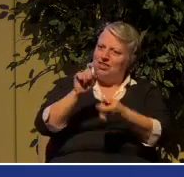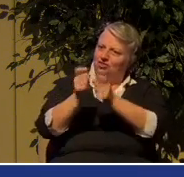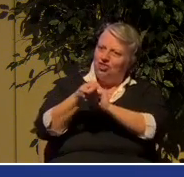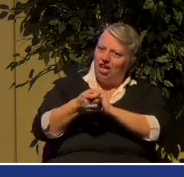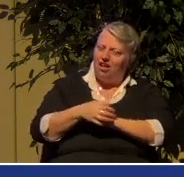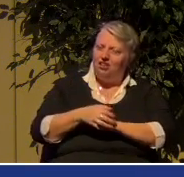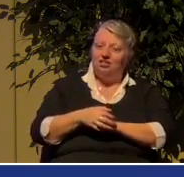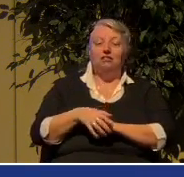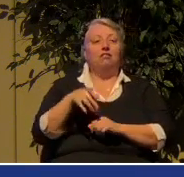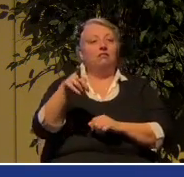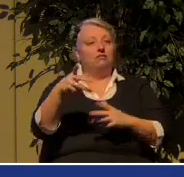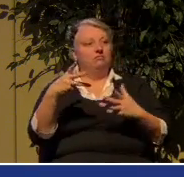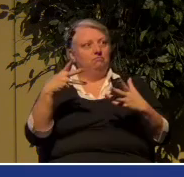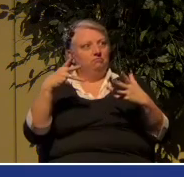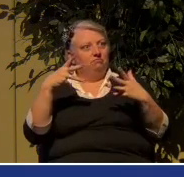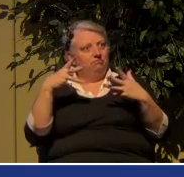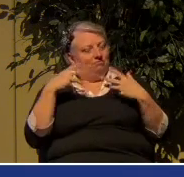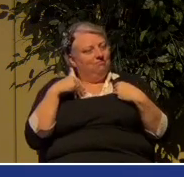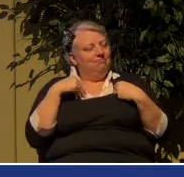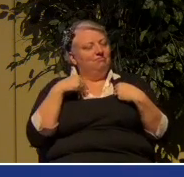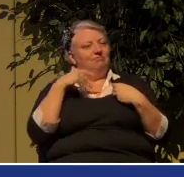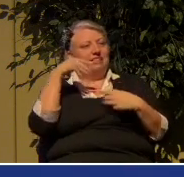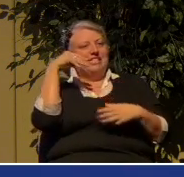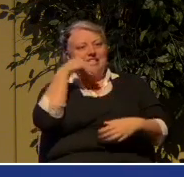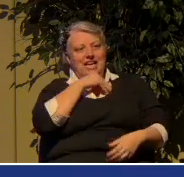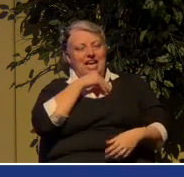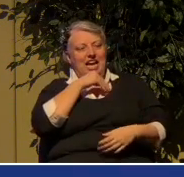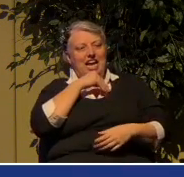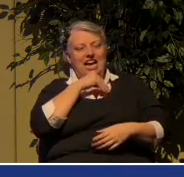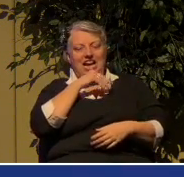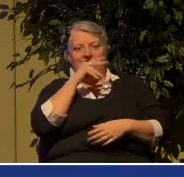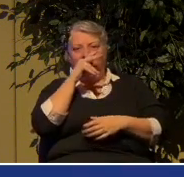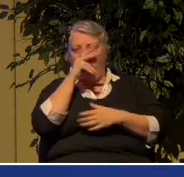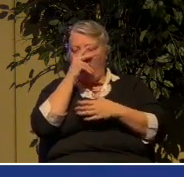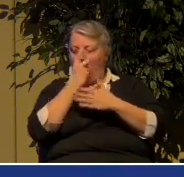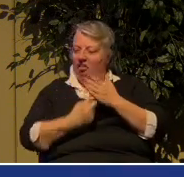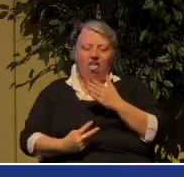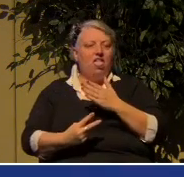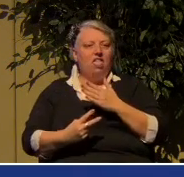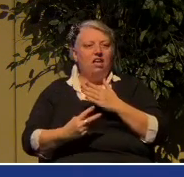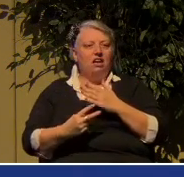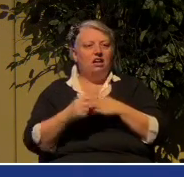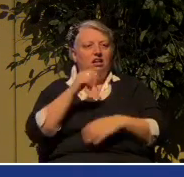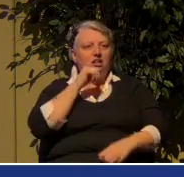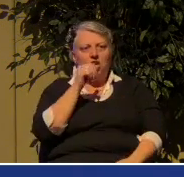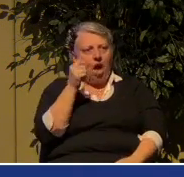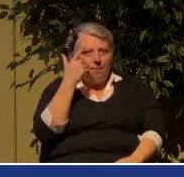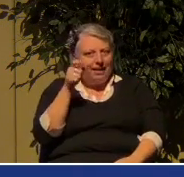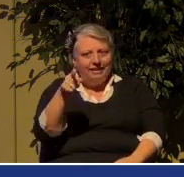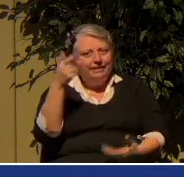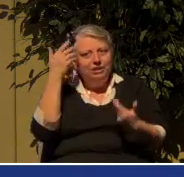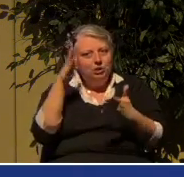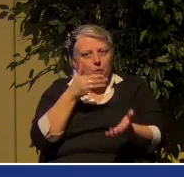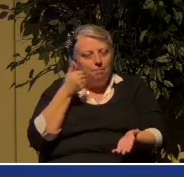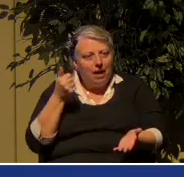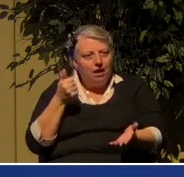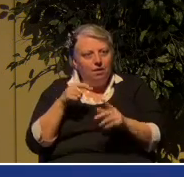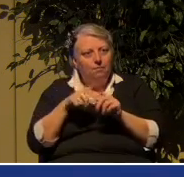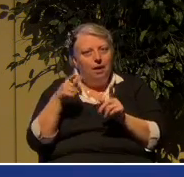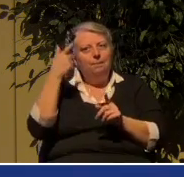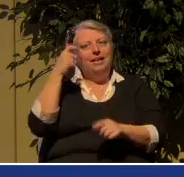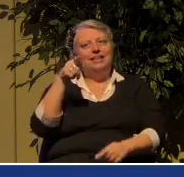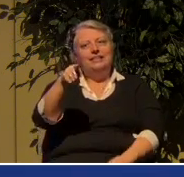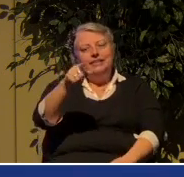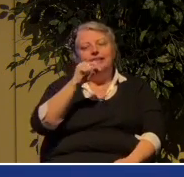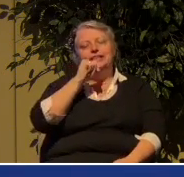And he bought the lie hook, line, and sinker. Not because he didn't know better, but because he didn't love the